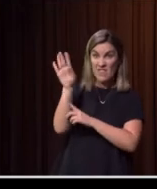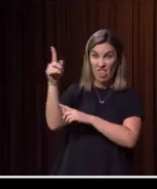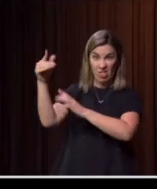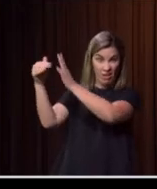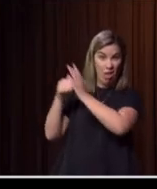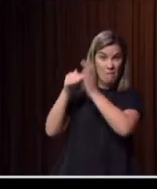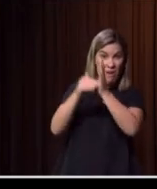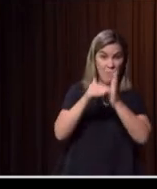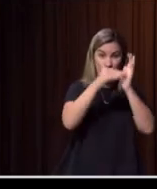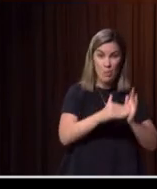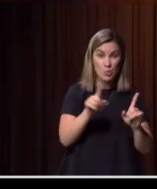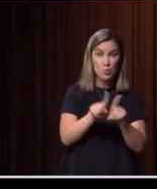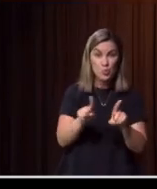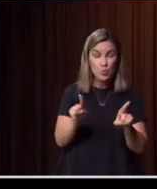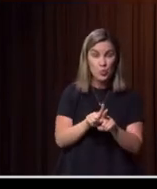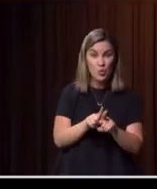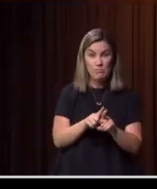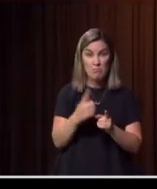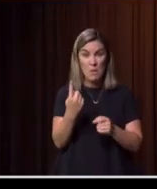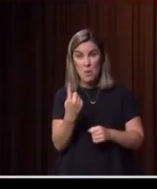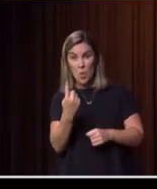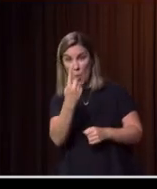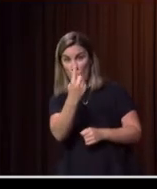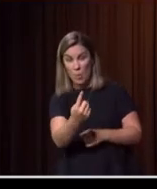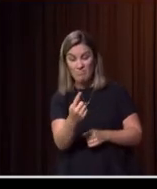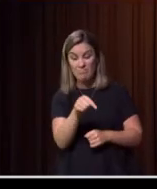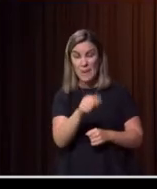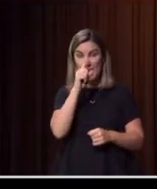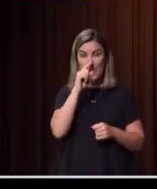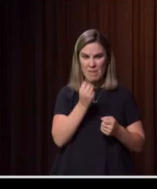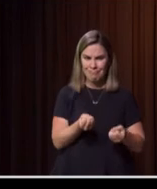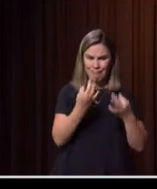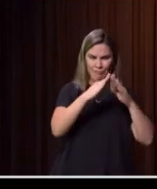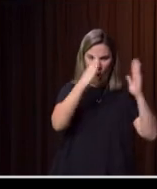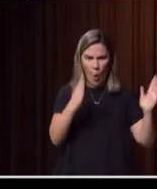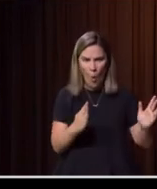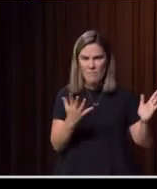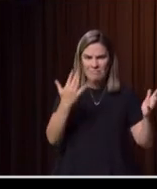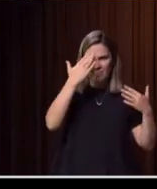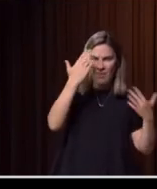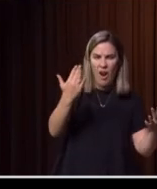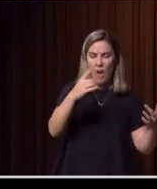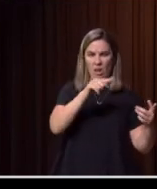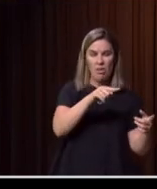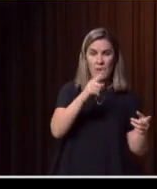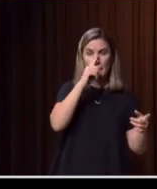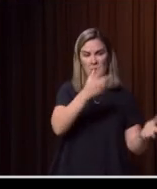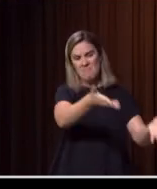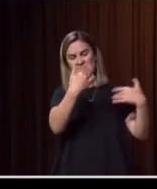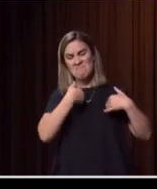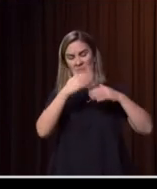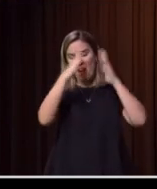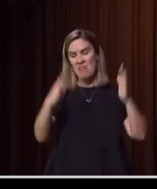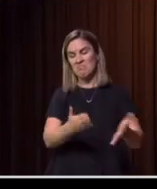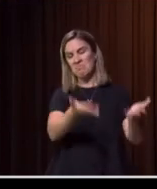whether it was providing a room for the night to someone who's now homeless because they've lost everything or don't know whether they can get back to their home and it's still going to be